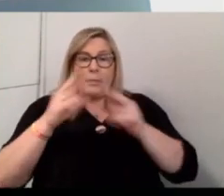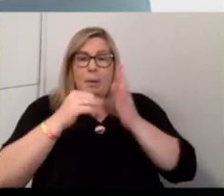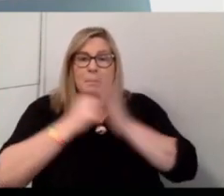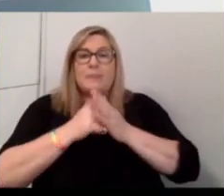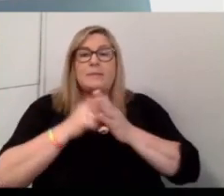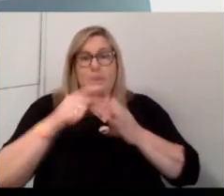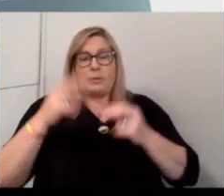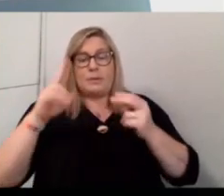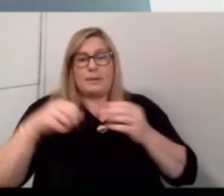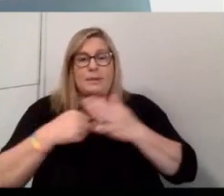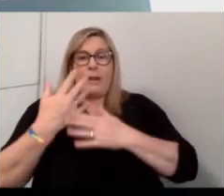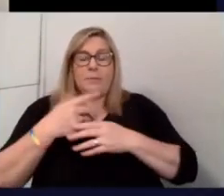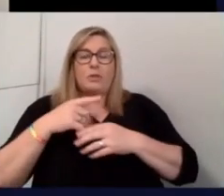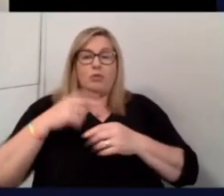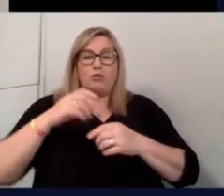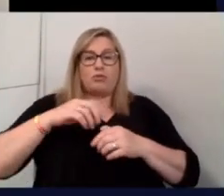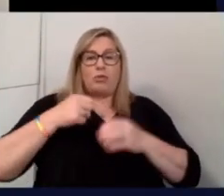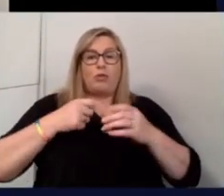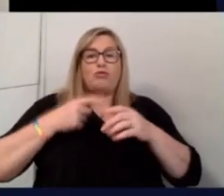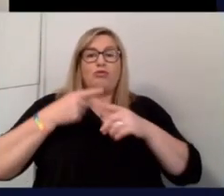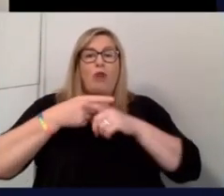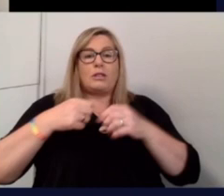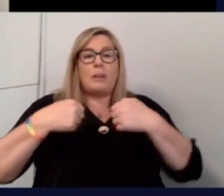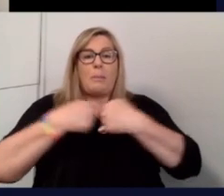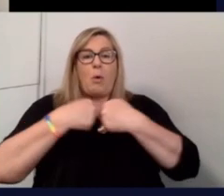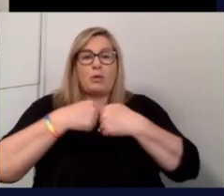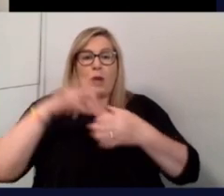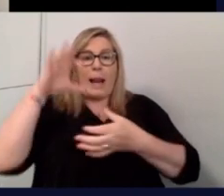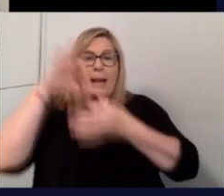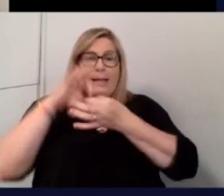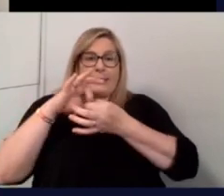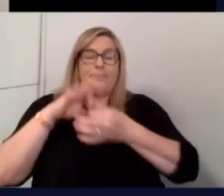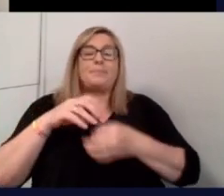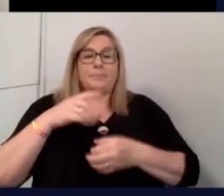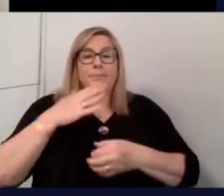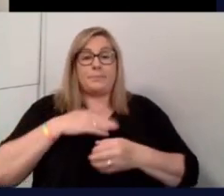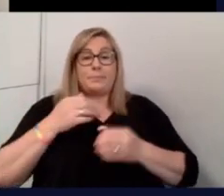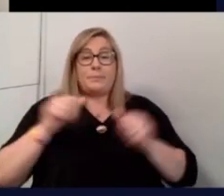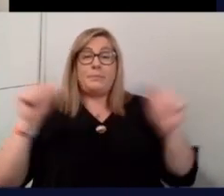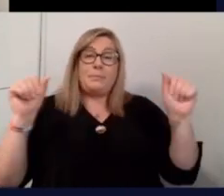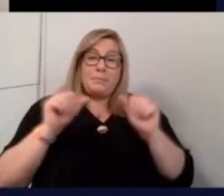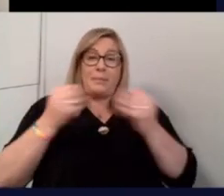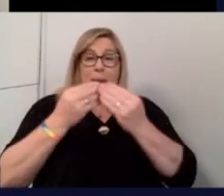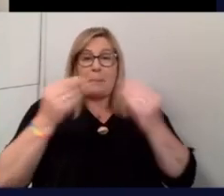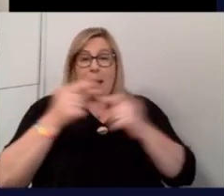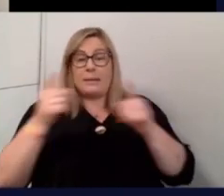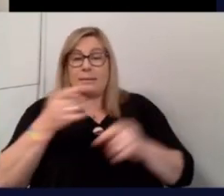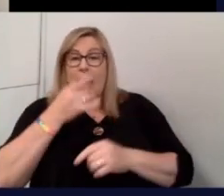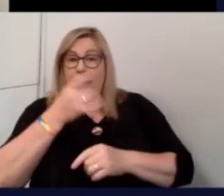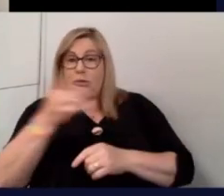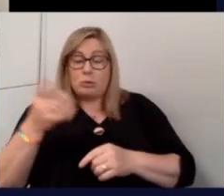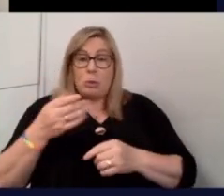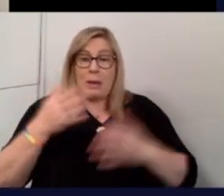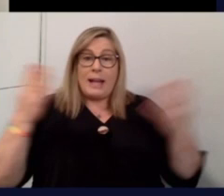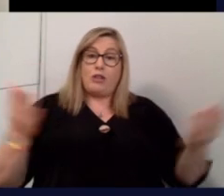those cross border linkages. That's excellent. Thank you so much for that, Joan. I'm going to briefly come back to the panel just to ask you guys if you're encouraged by those contributions that